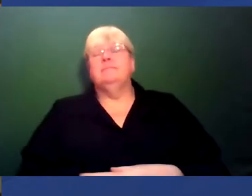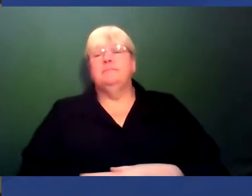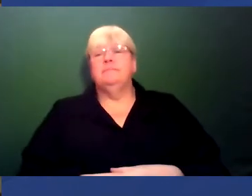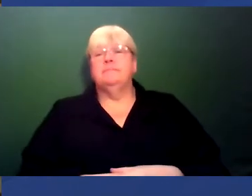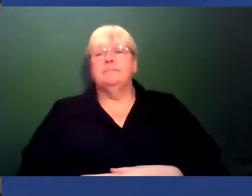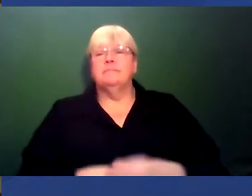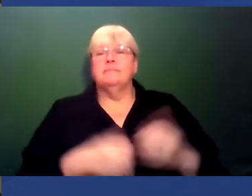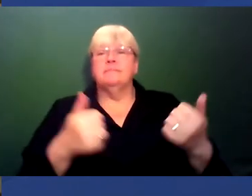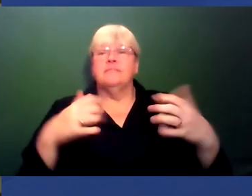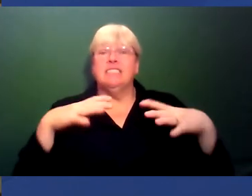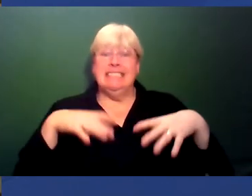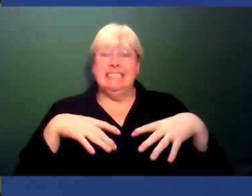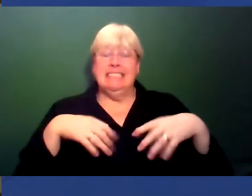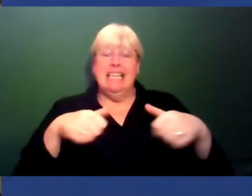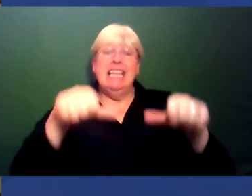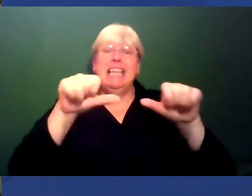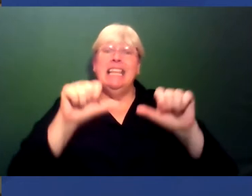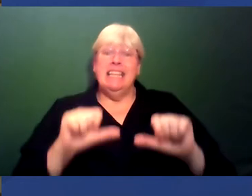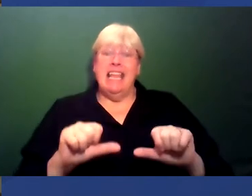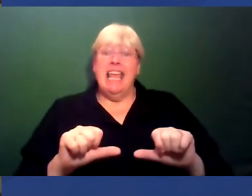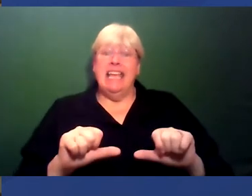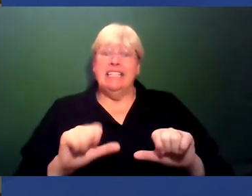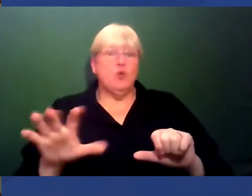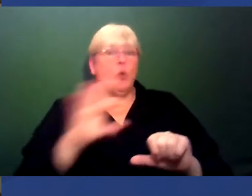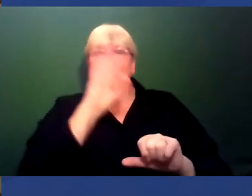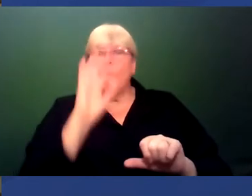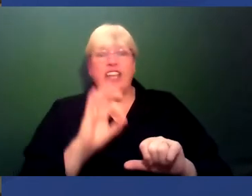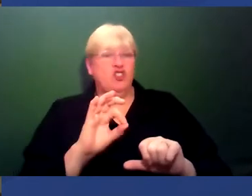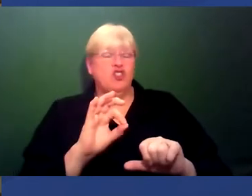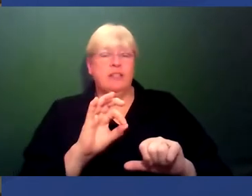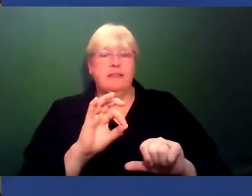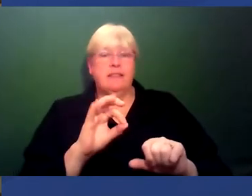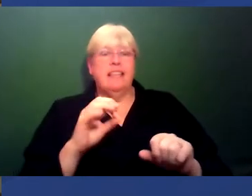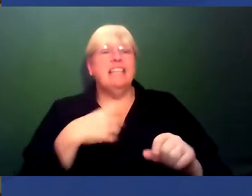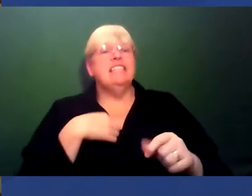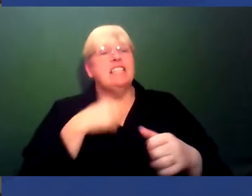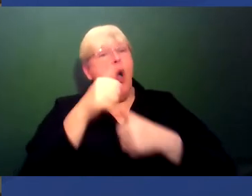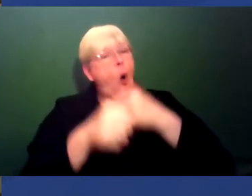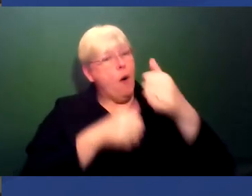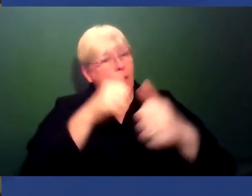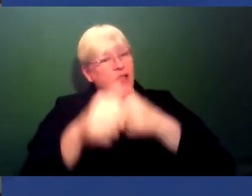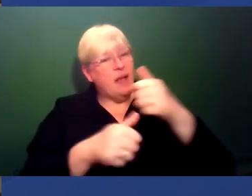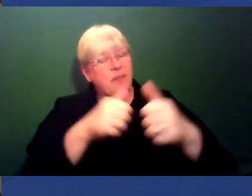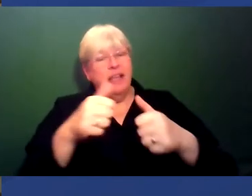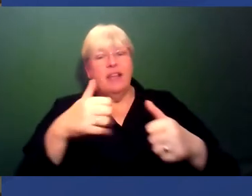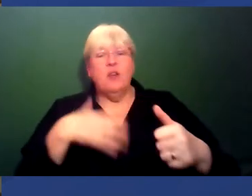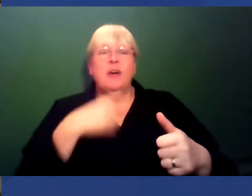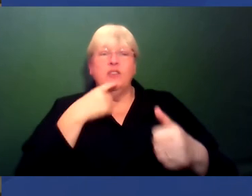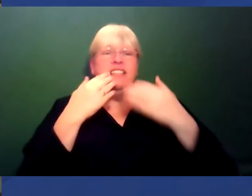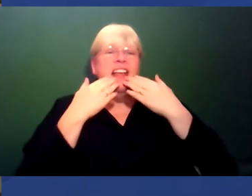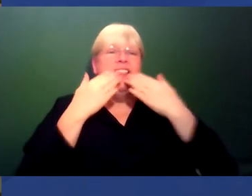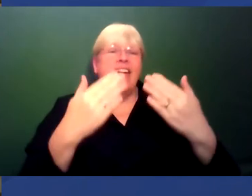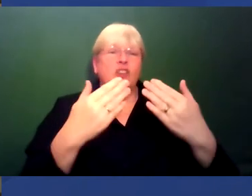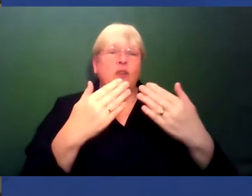We're relieved to know that the next bit isn't a question. It's a compliment to say, just wanted to give my thanks for such an